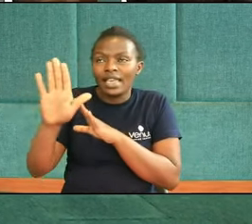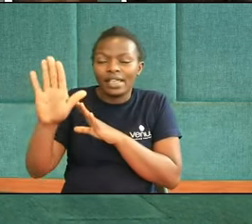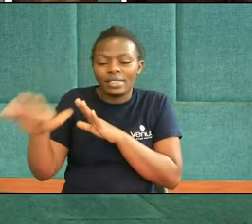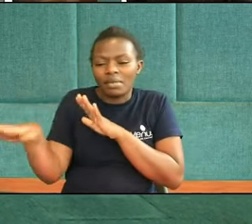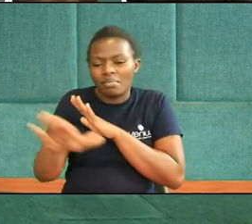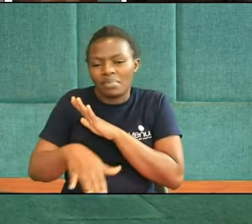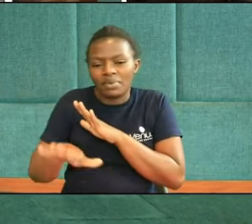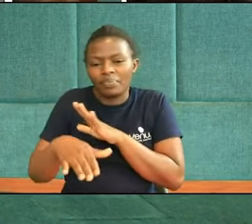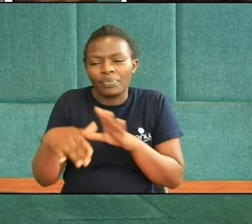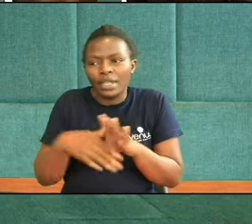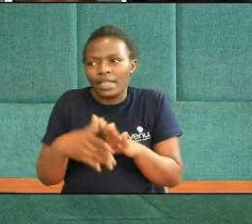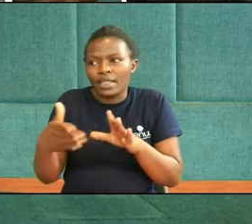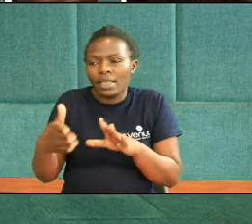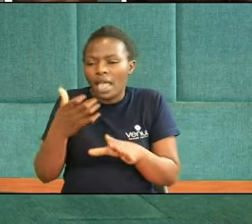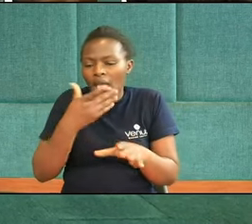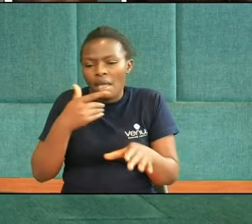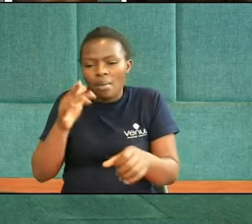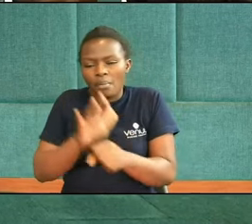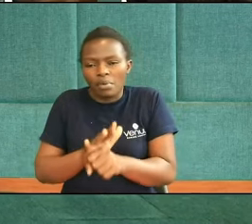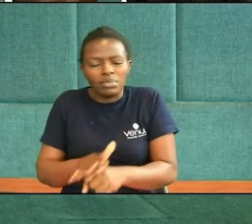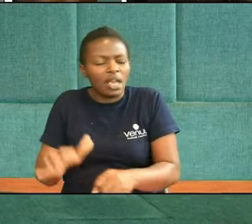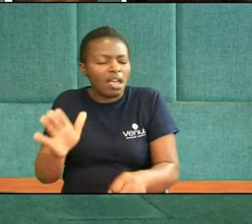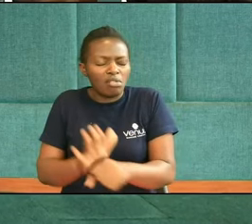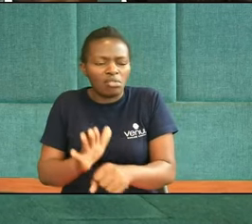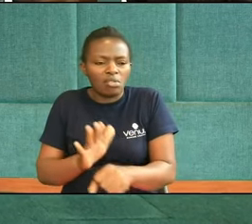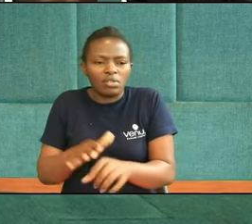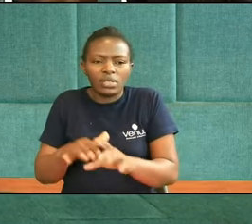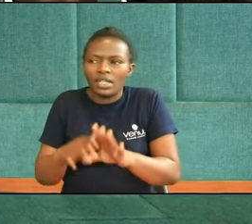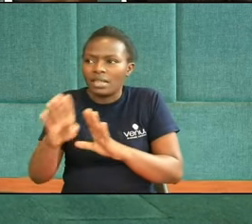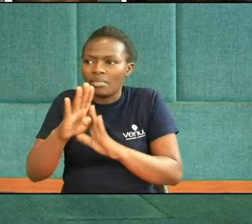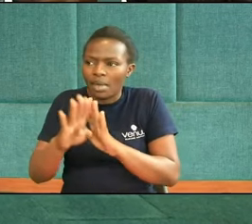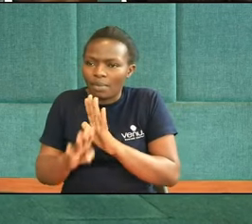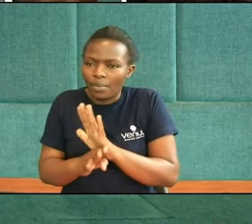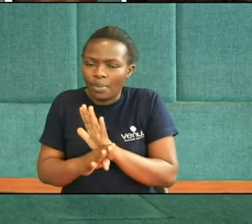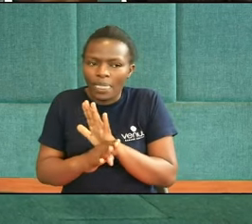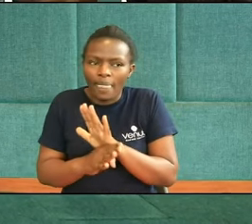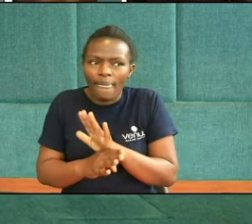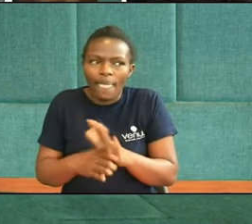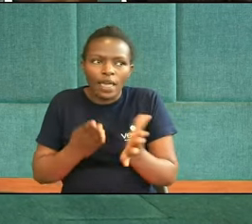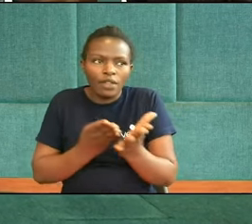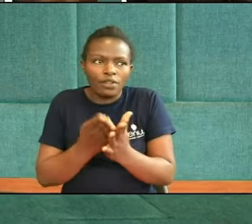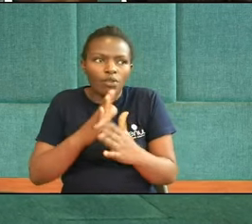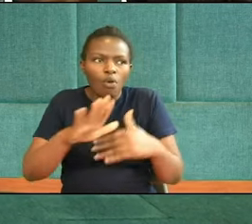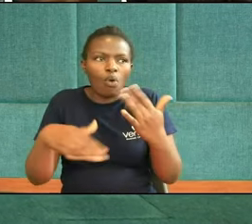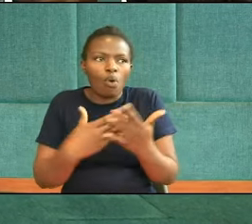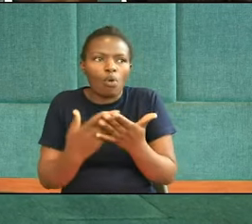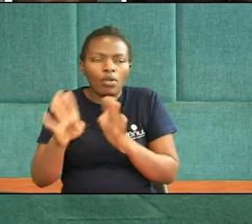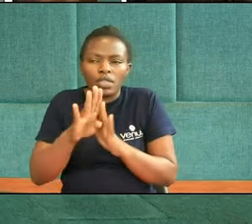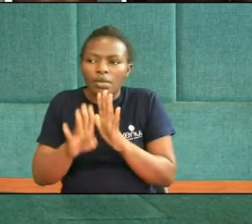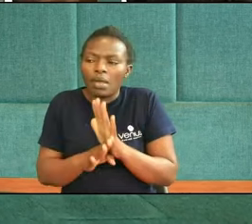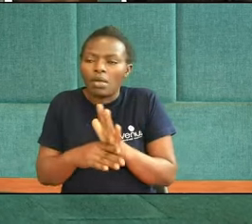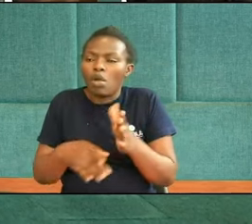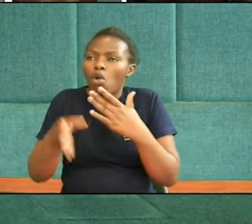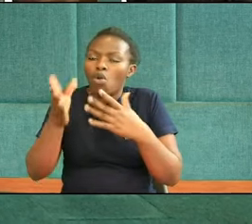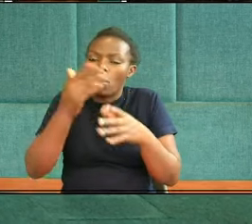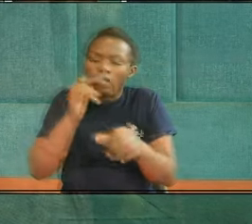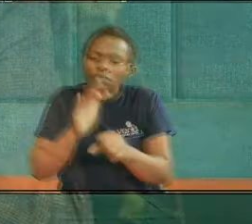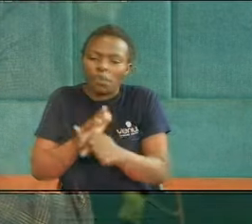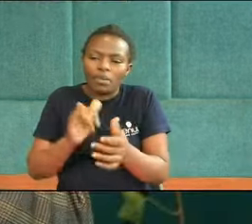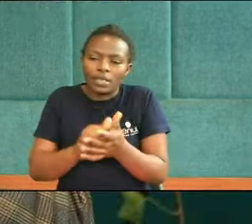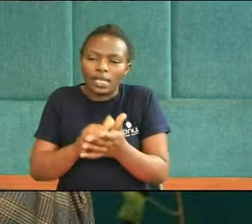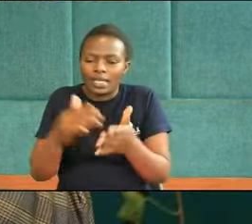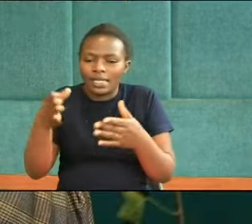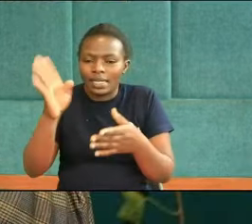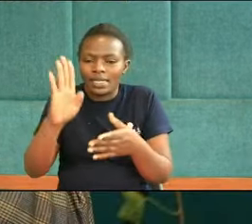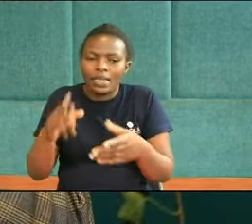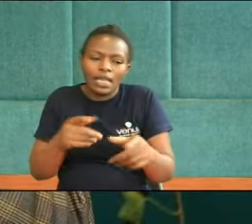The promises Are writ large In scripture They are there Throughout scripture God is promising That he's in control And that